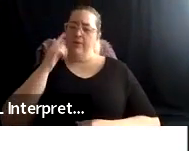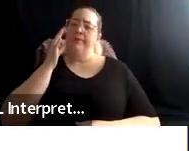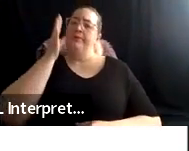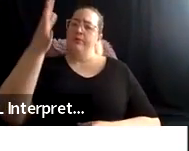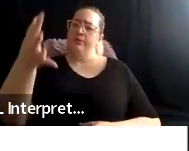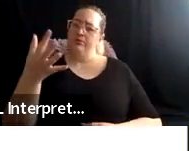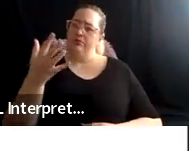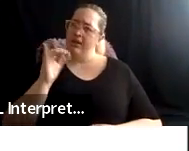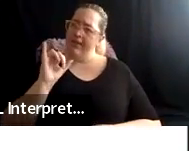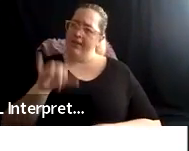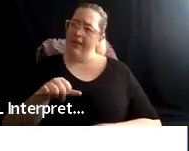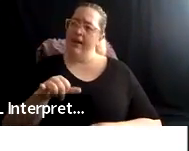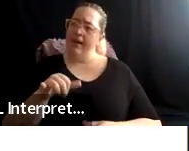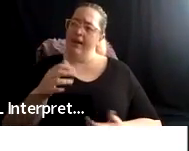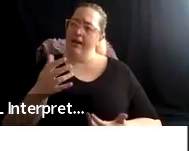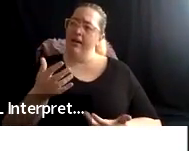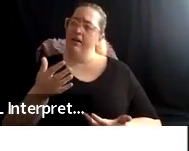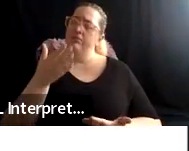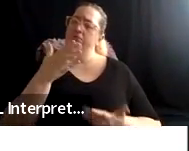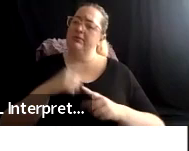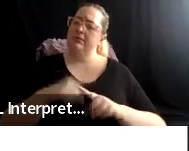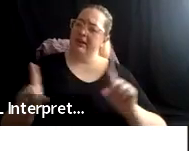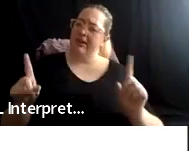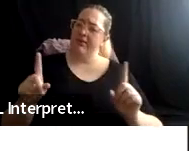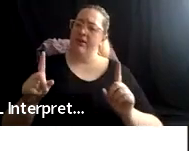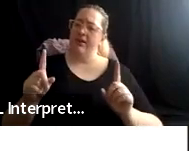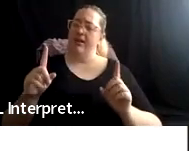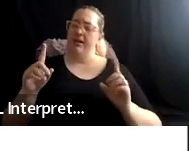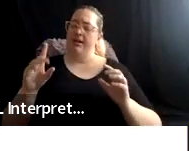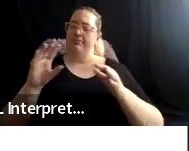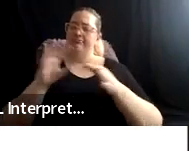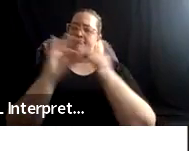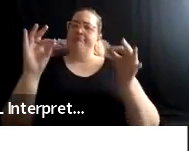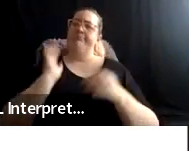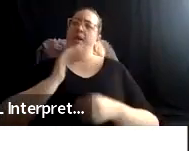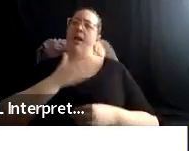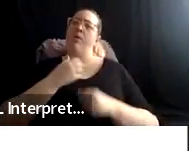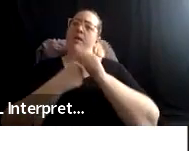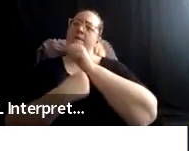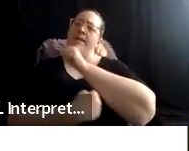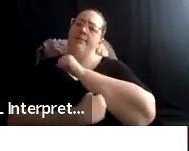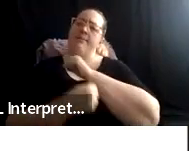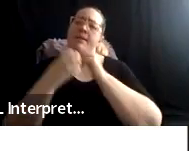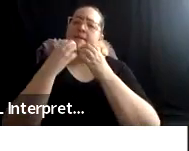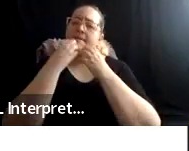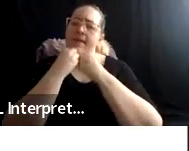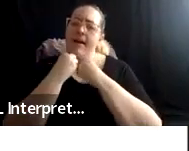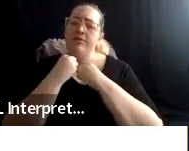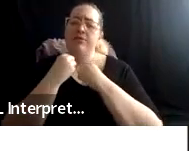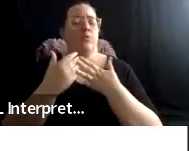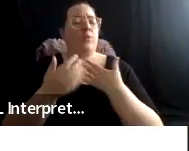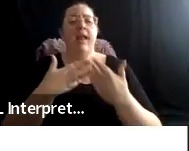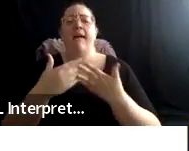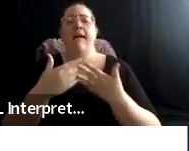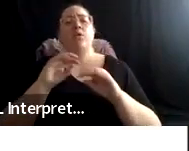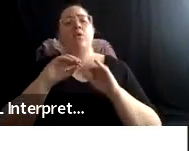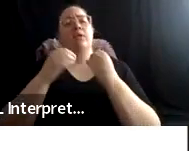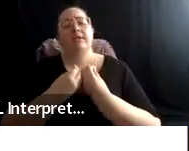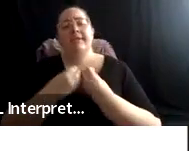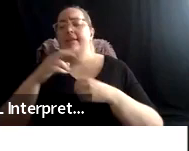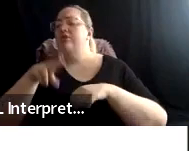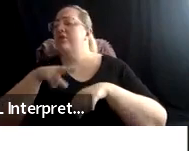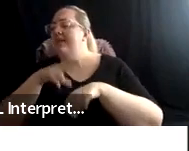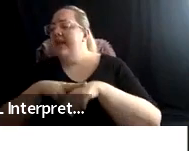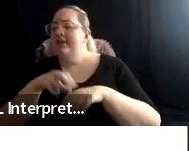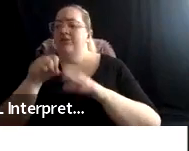different ways of articulating our fundamental values together as whatever kind of organization or nation or state or city